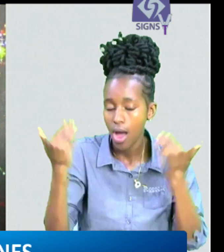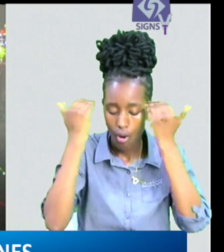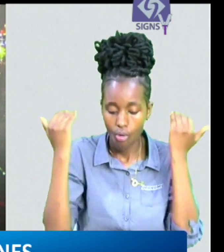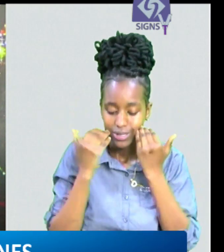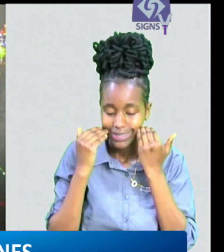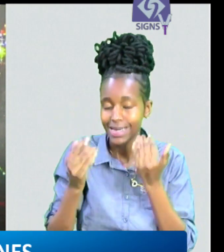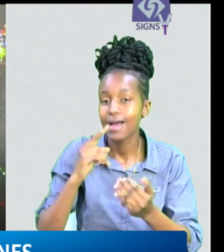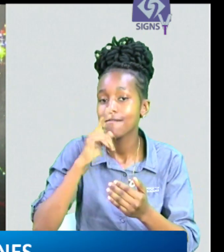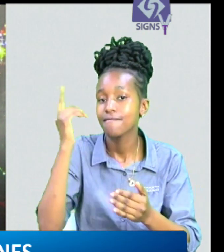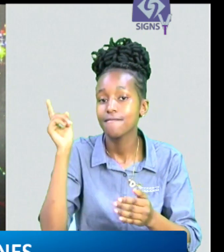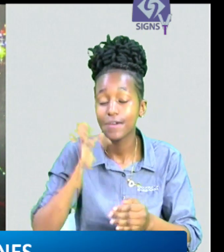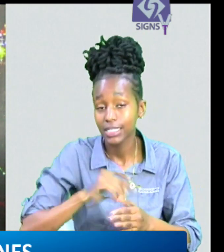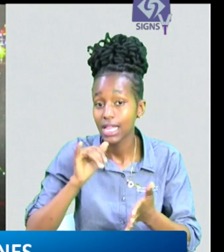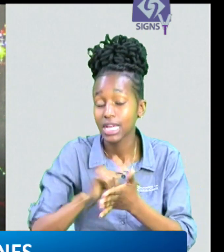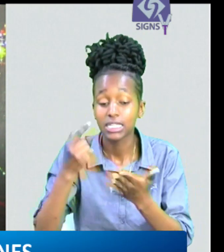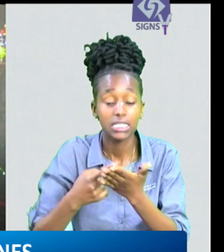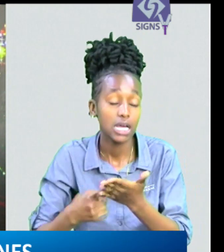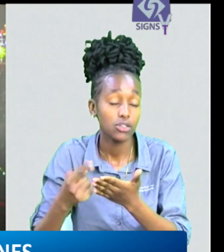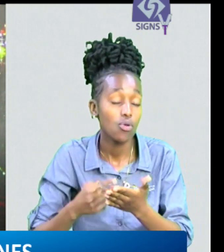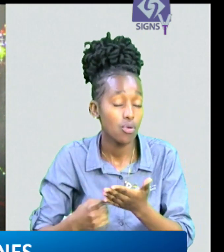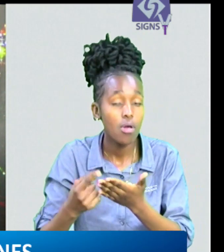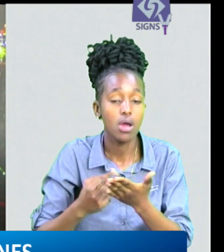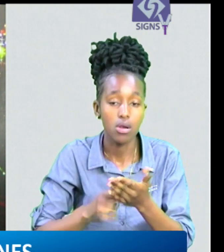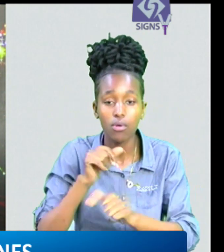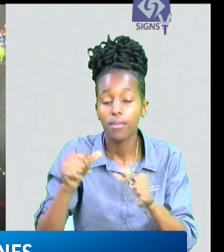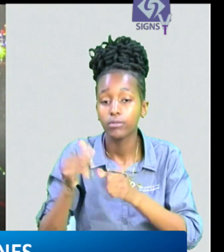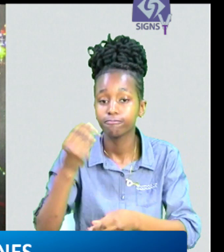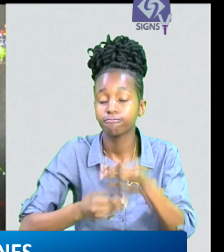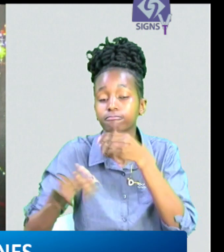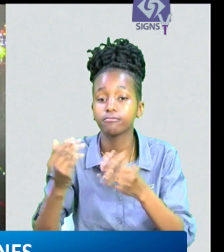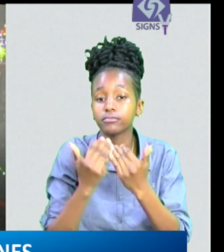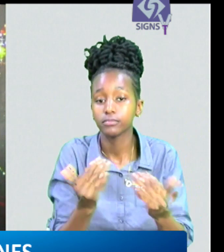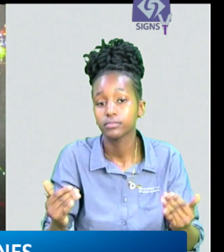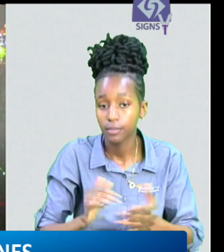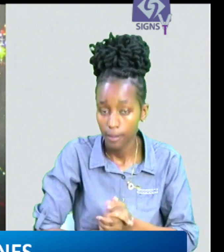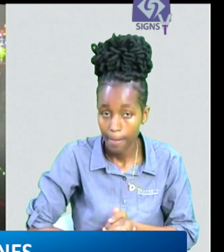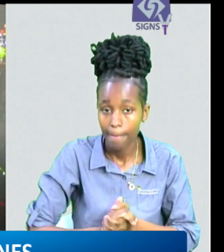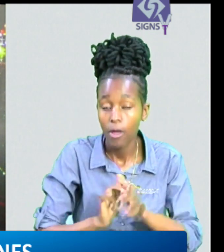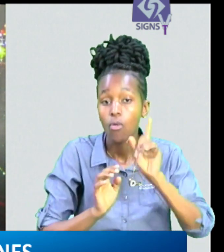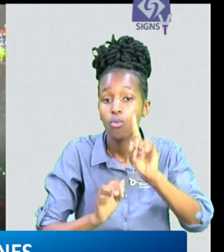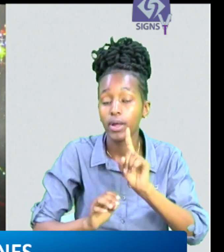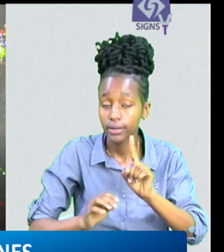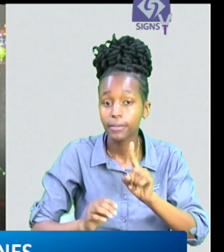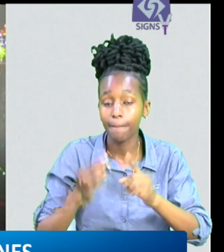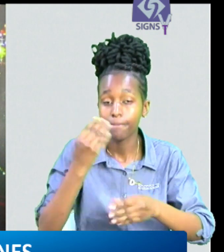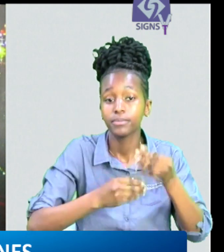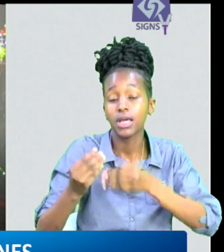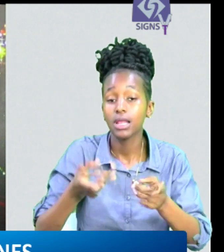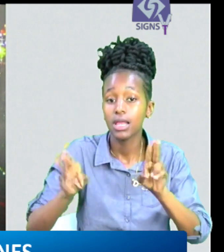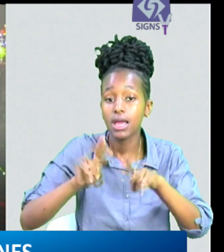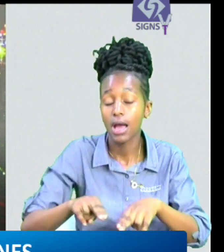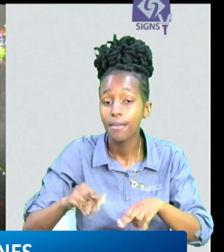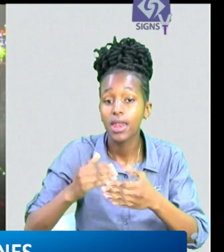that leparan held three meetings the court concluded the discussion in the meetings was for the sale of a